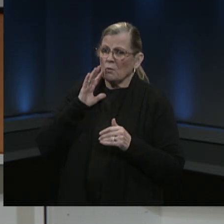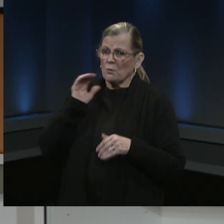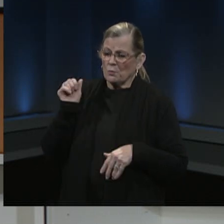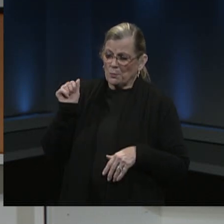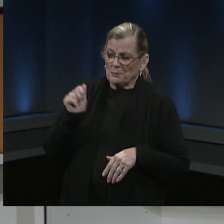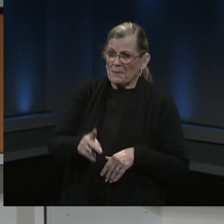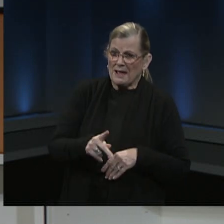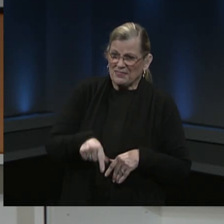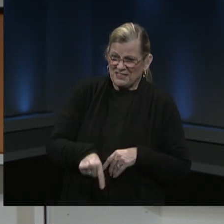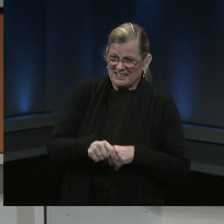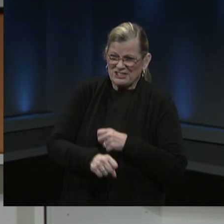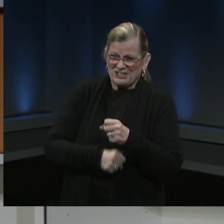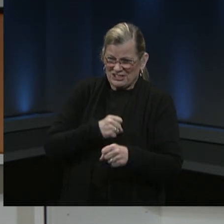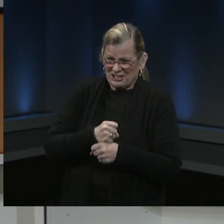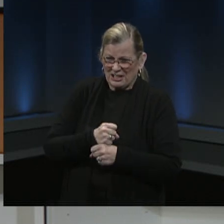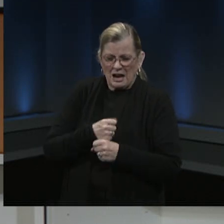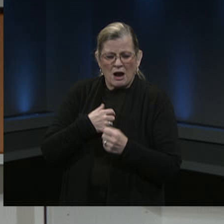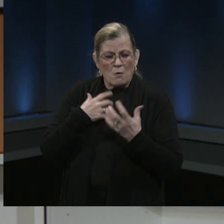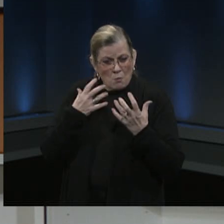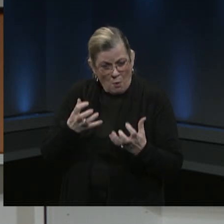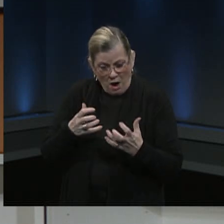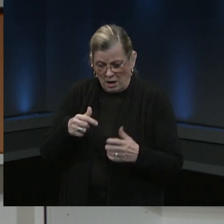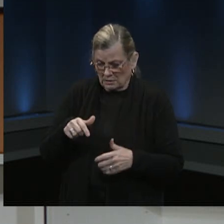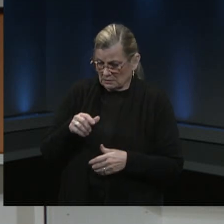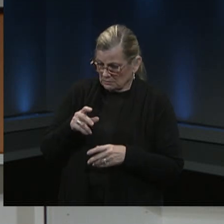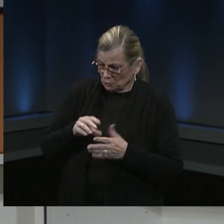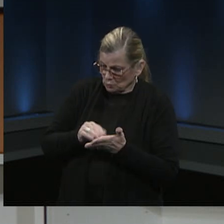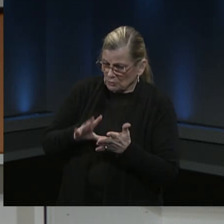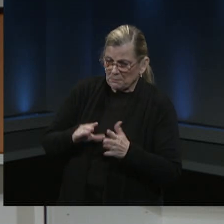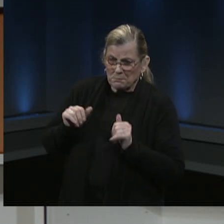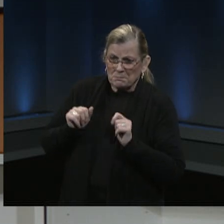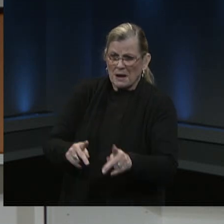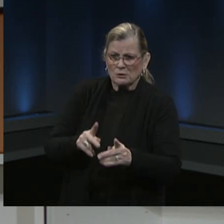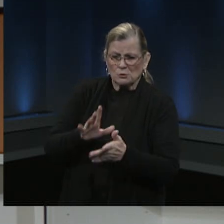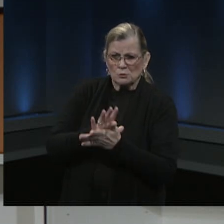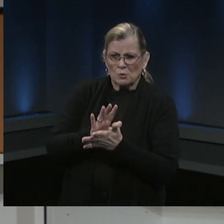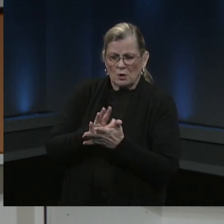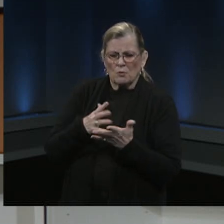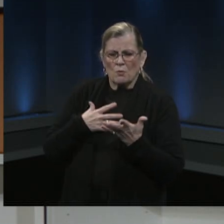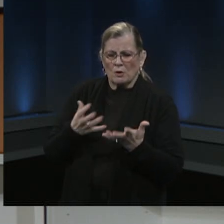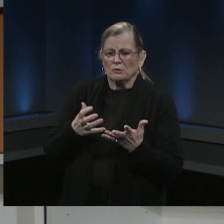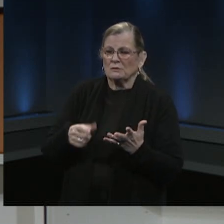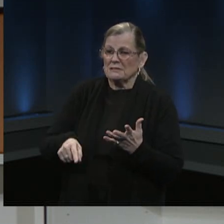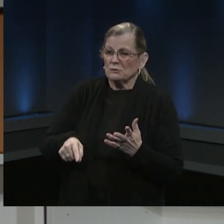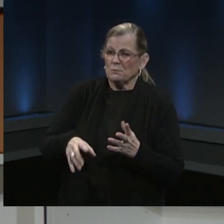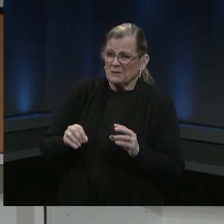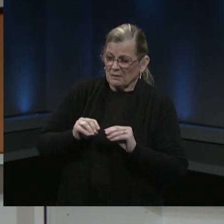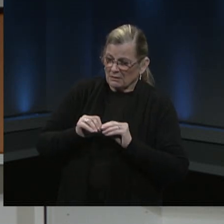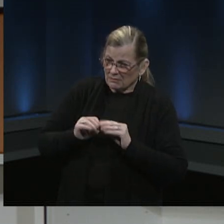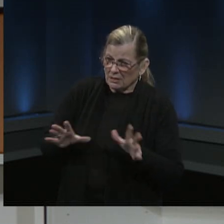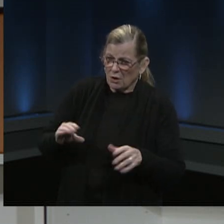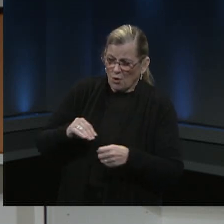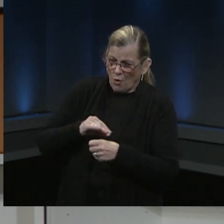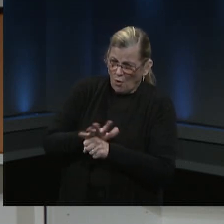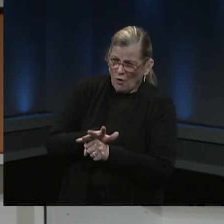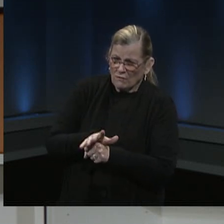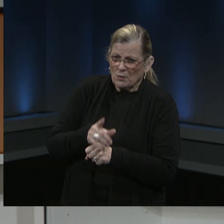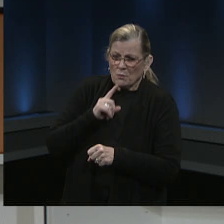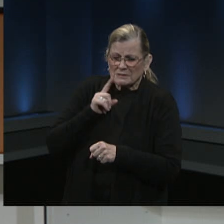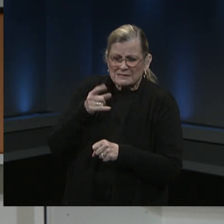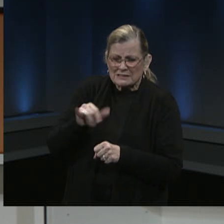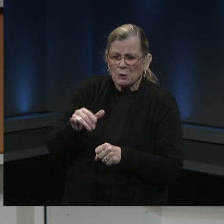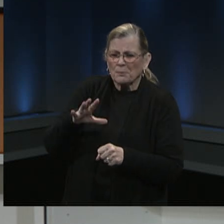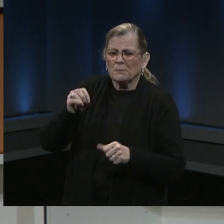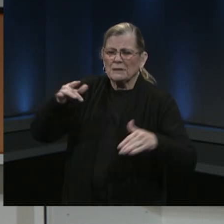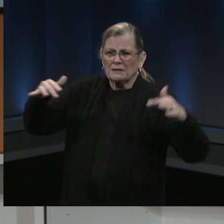the second semester but we must also be equally clear COVID will still be with us in our community